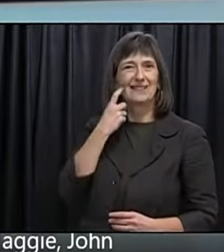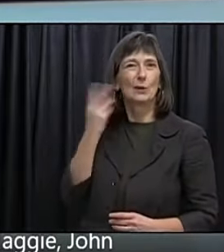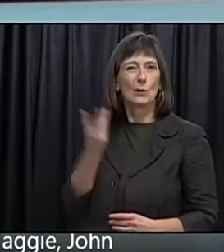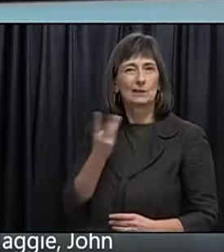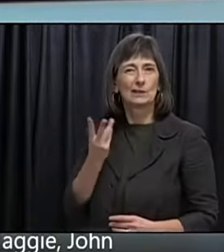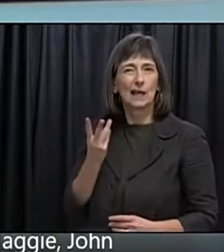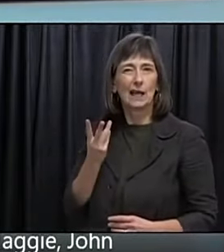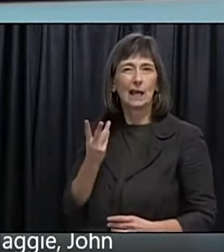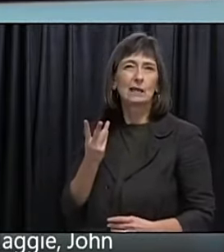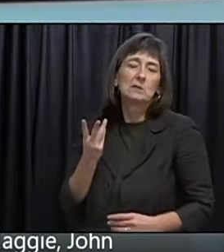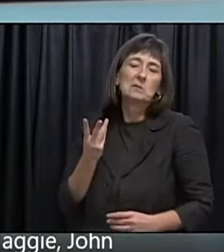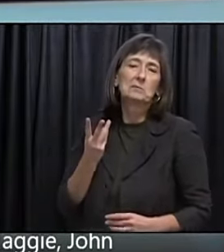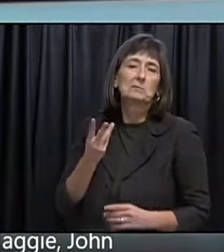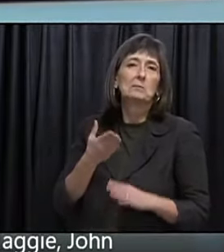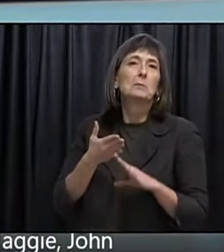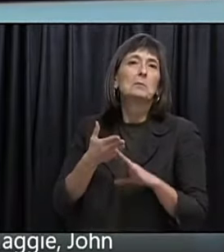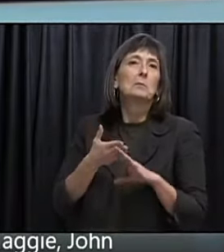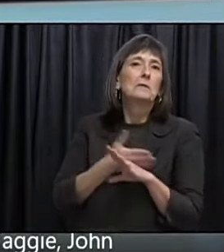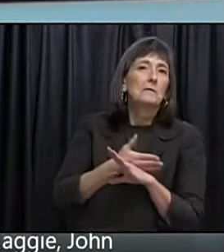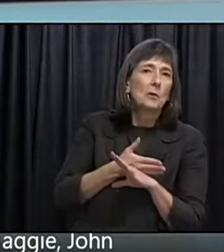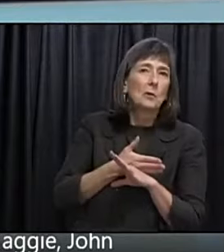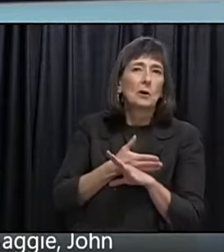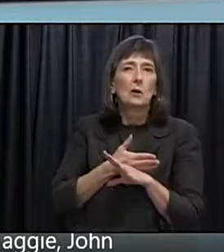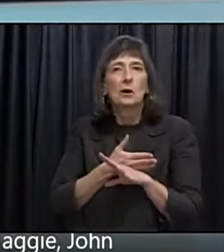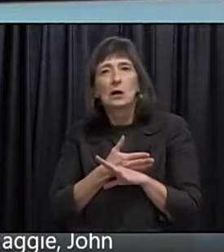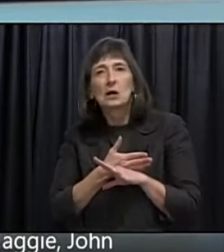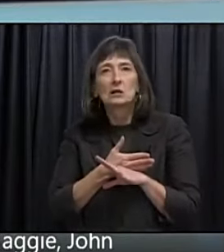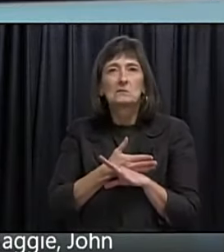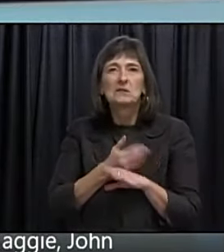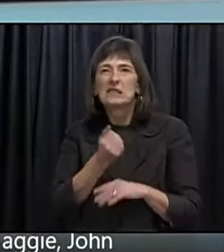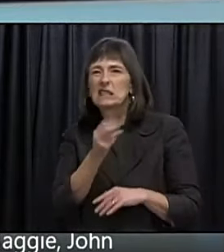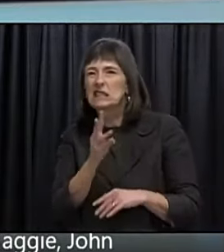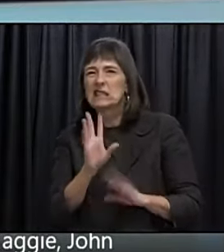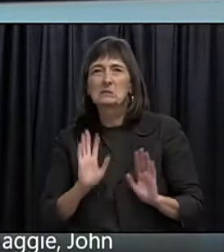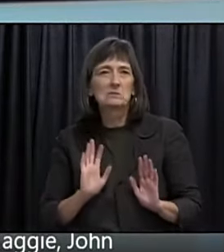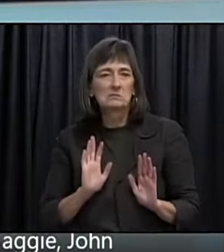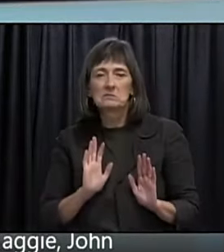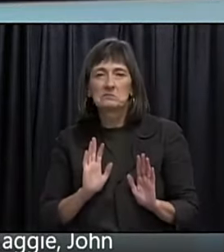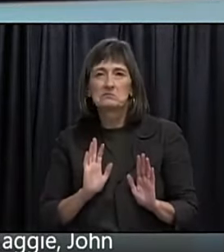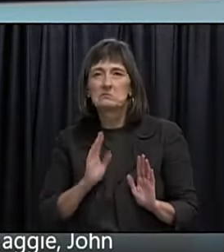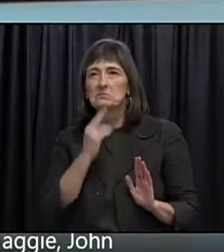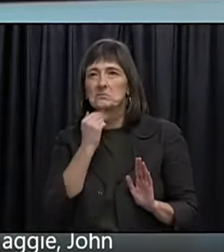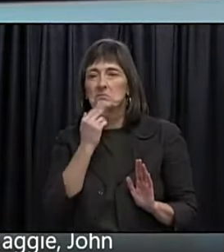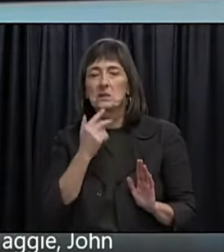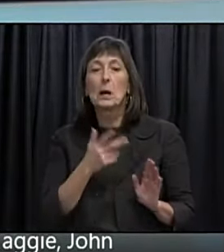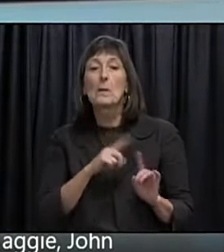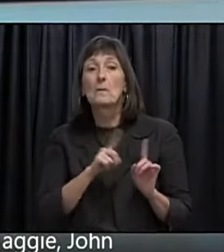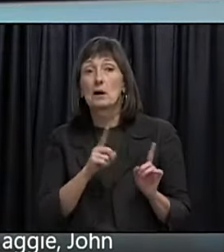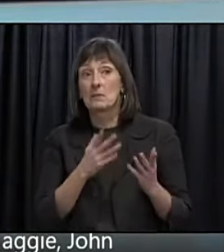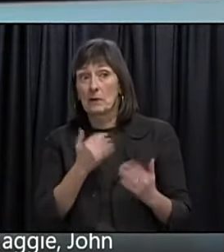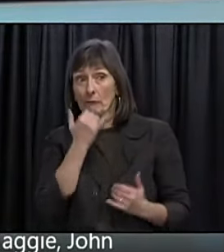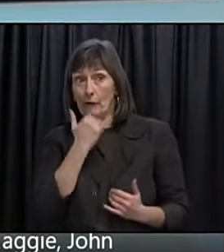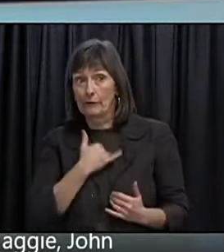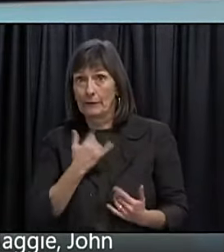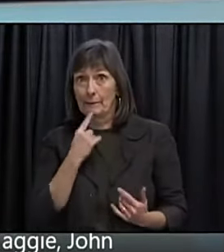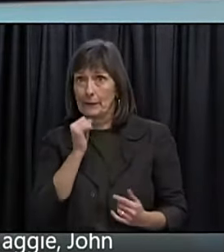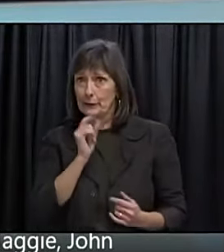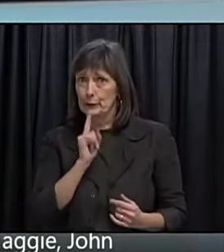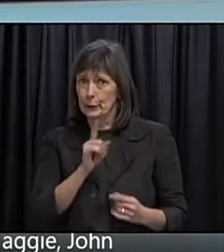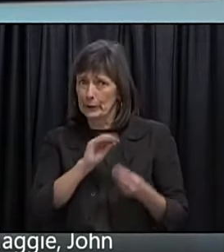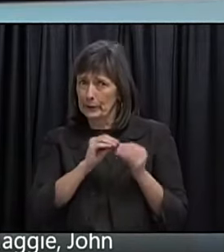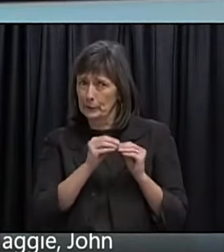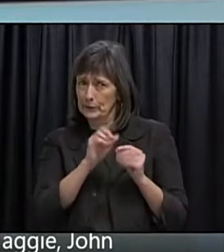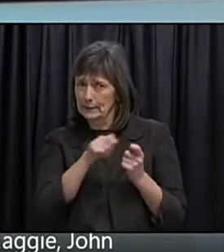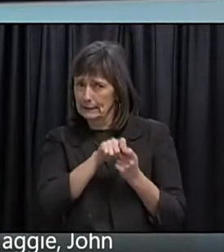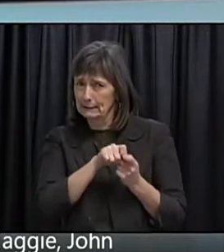first kind of three vials worth so there was only 15 that I was aware of on Wednesday but I may be misspeaking there. can certainly get